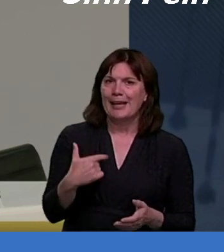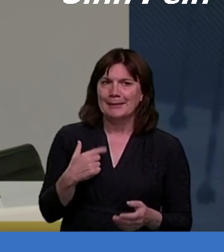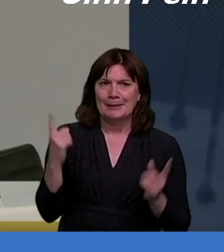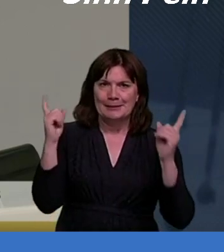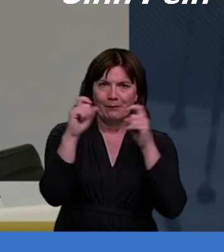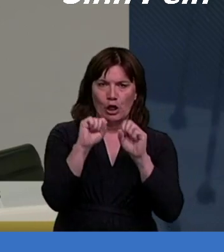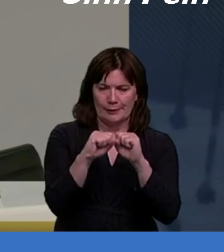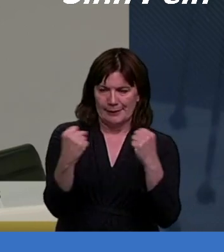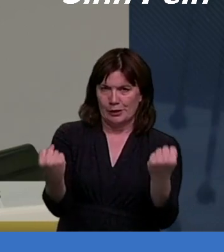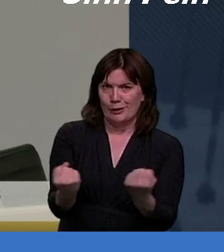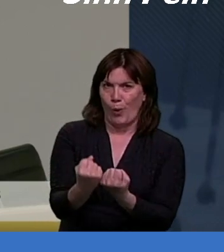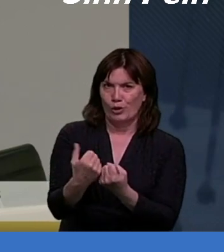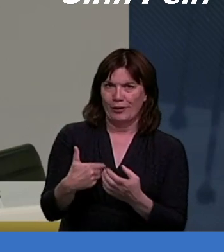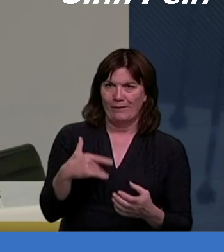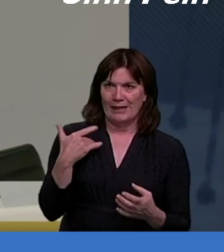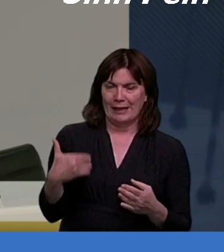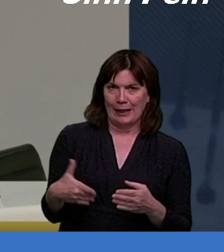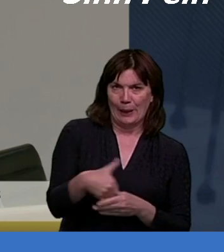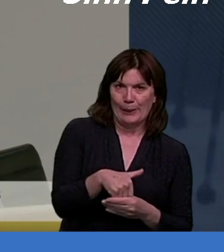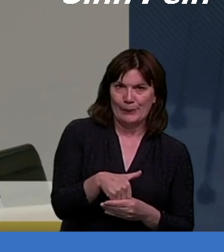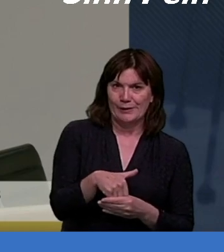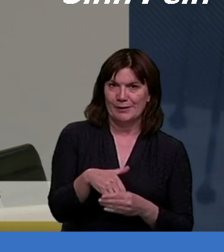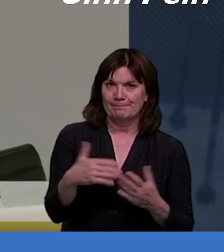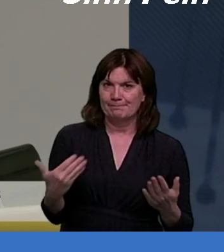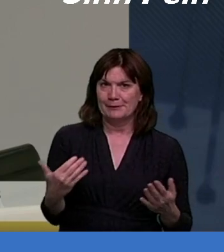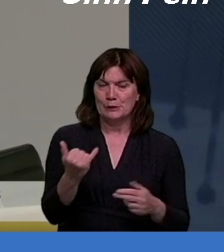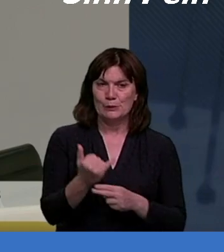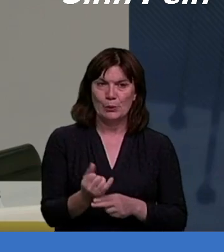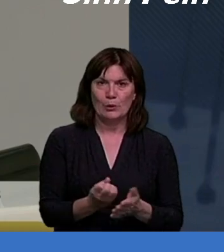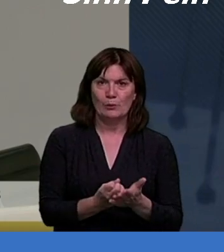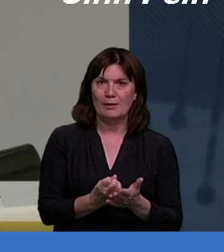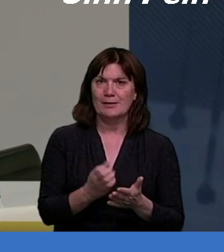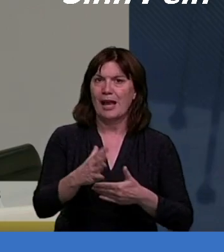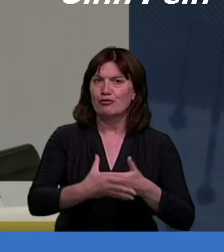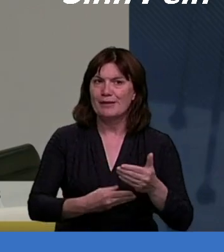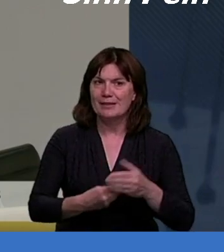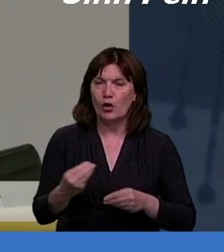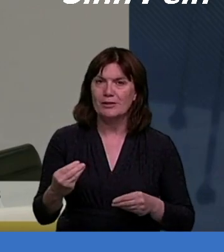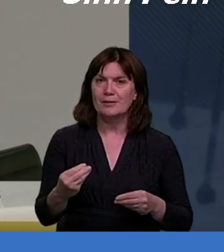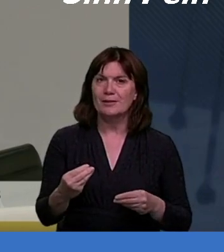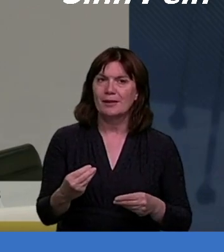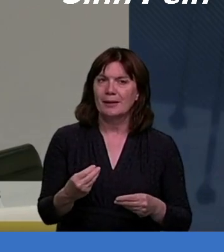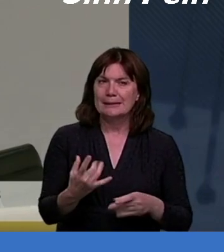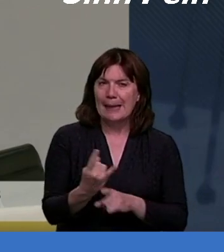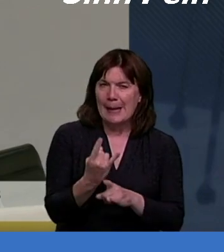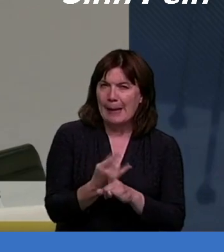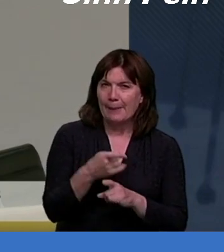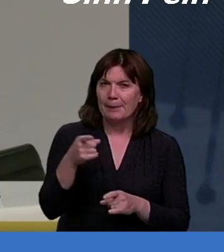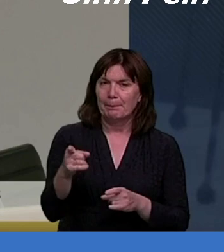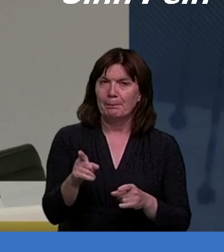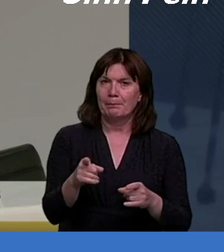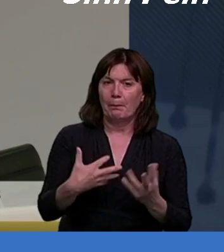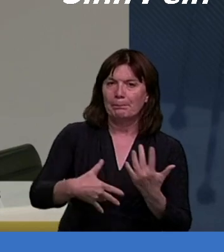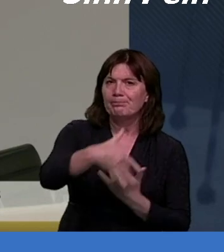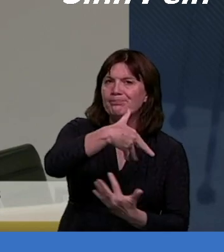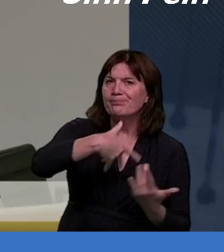difficulty in engaging with his peers. So the school was allocating resource appropriately to some of